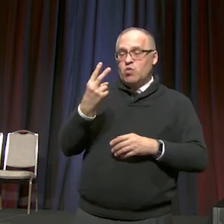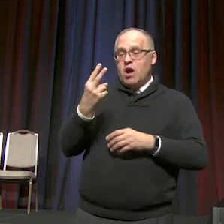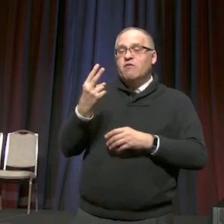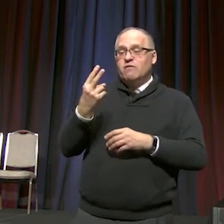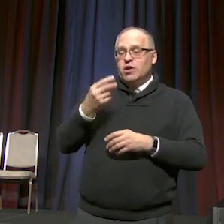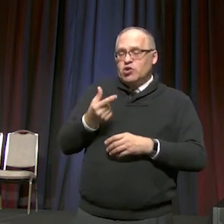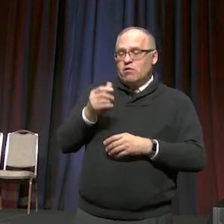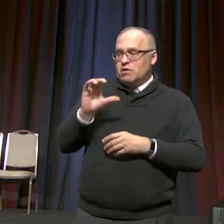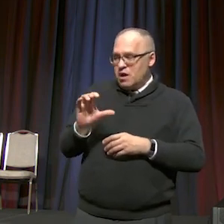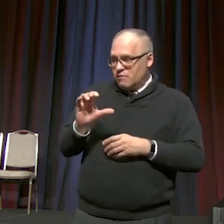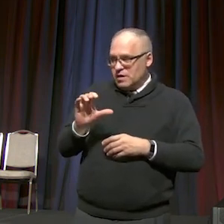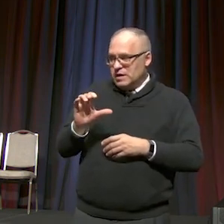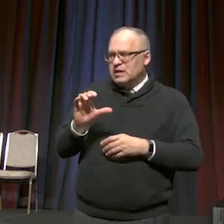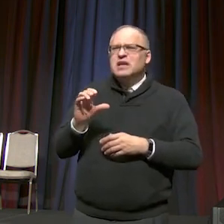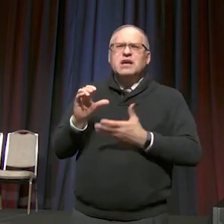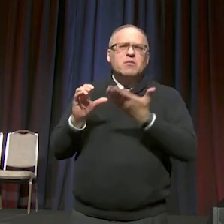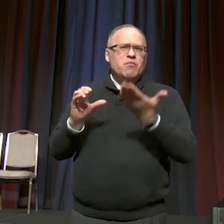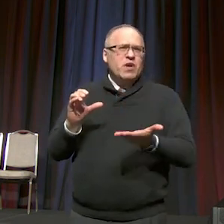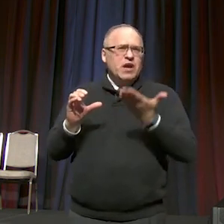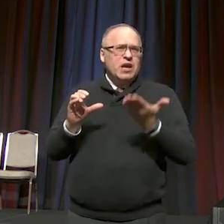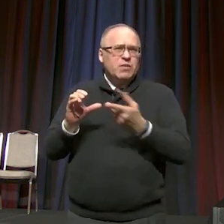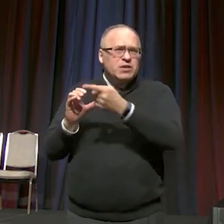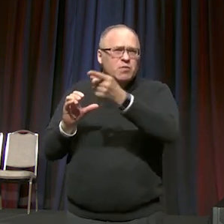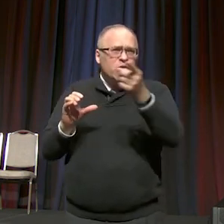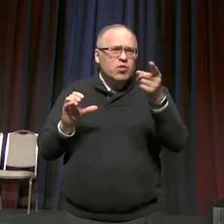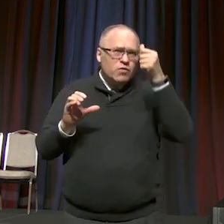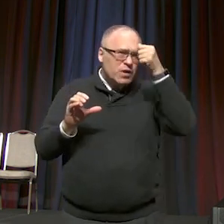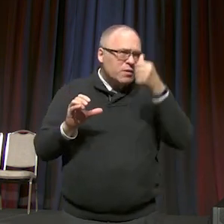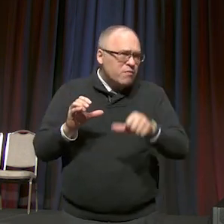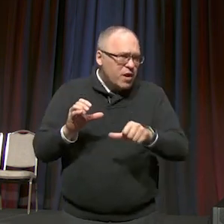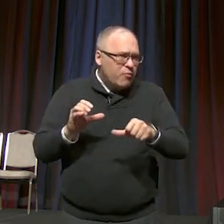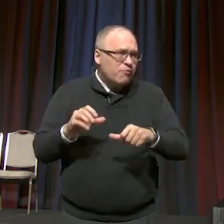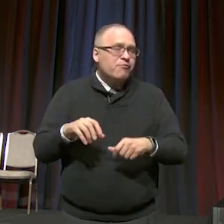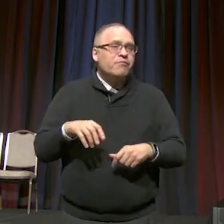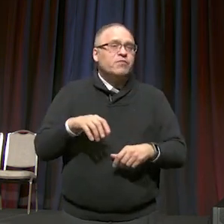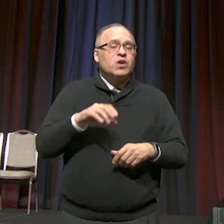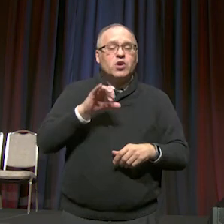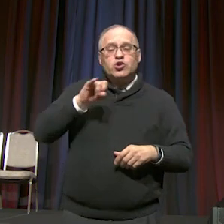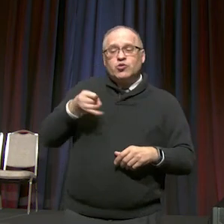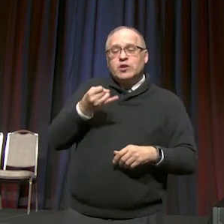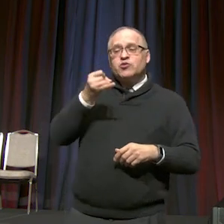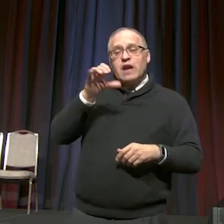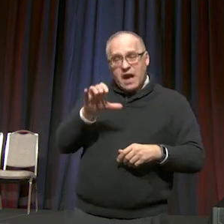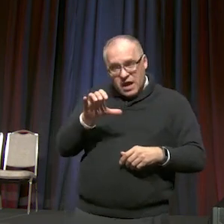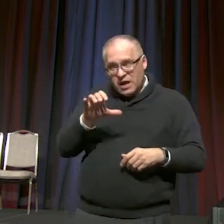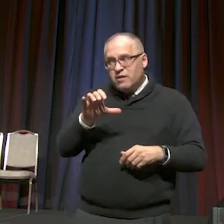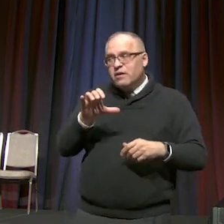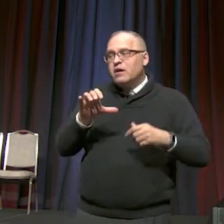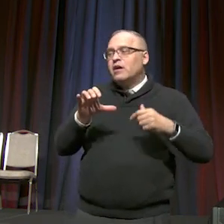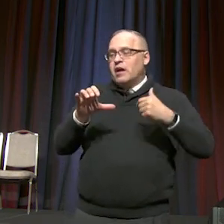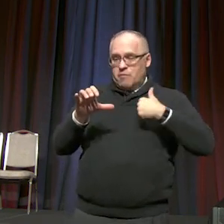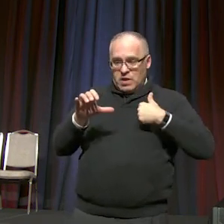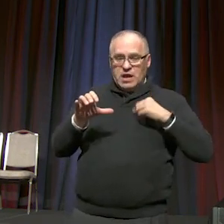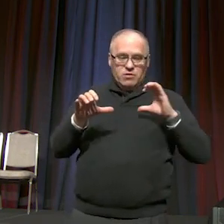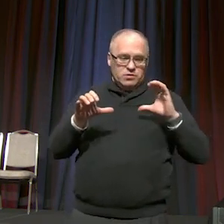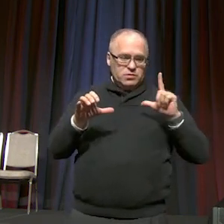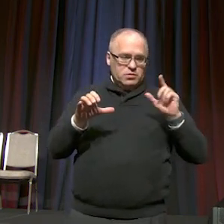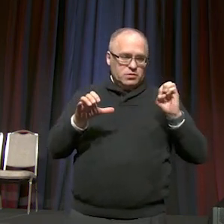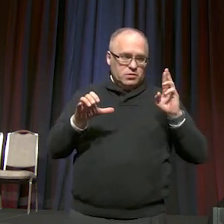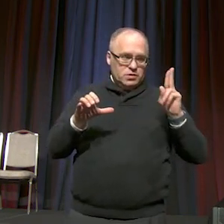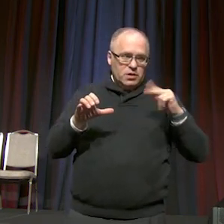and some of you will remember that, people on the Judicial Council, and I as clerks certainly do,